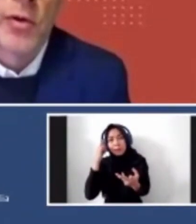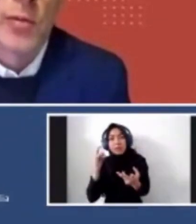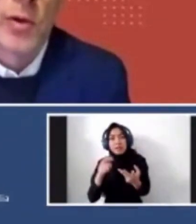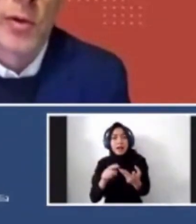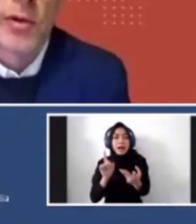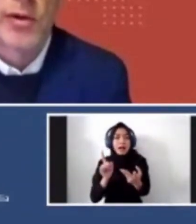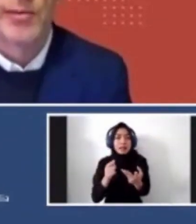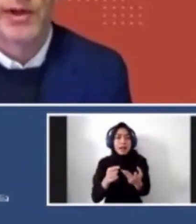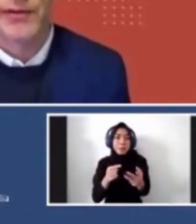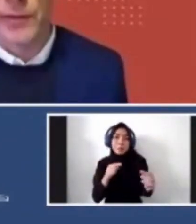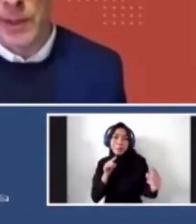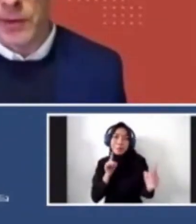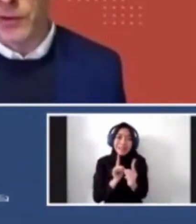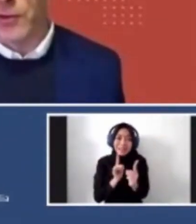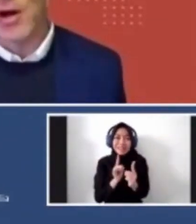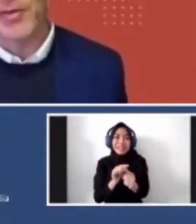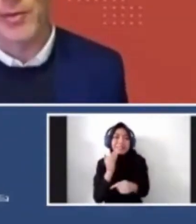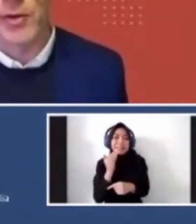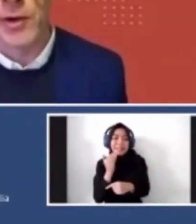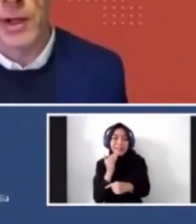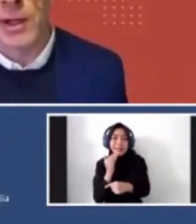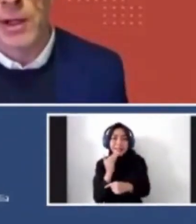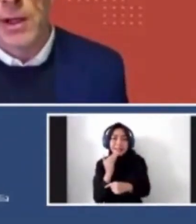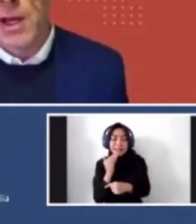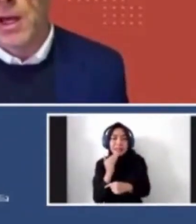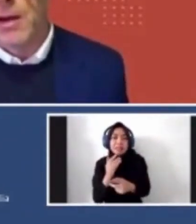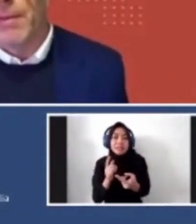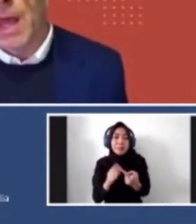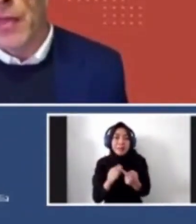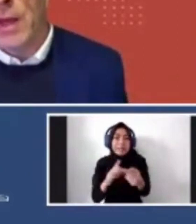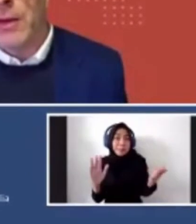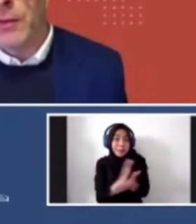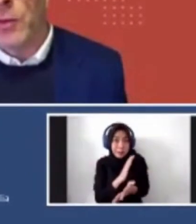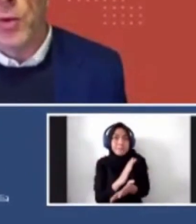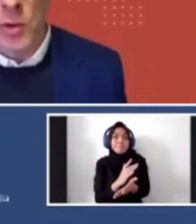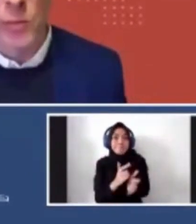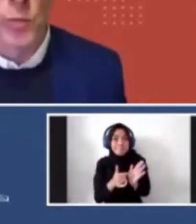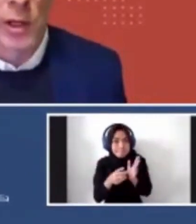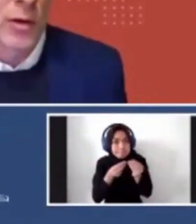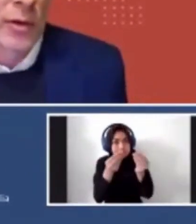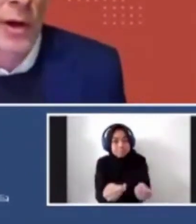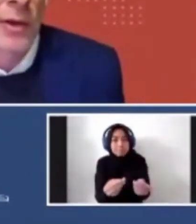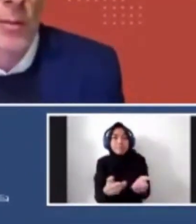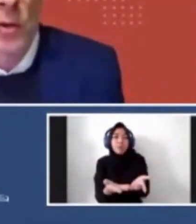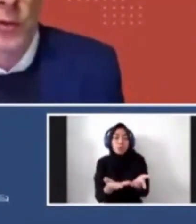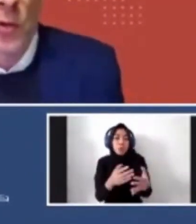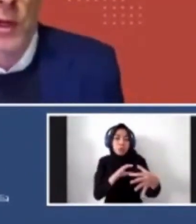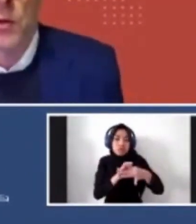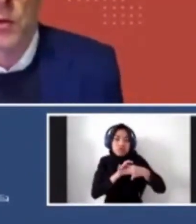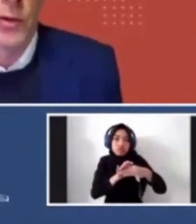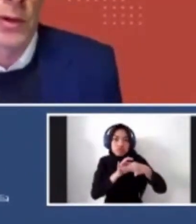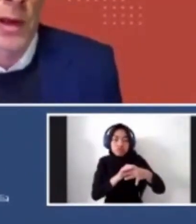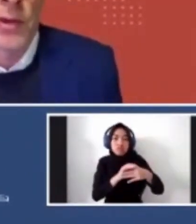approach to it, which was simply for me to describe the opportunity, um, and then to work, work alongside them,